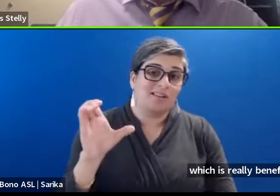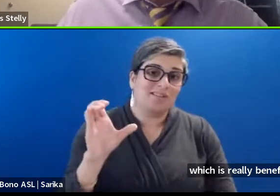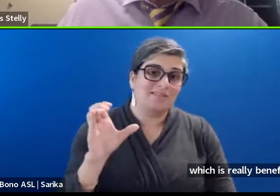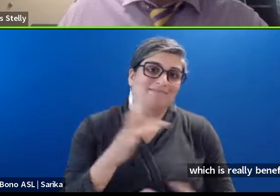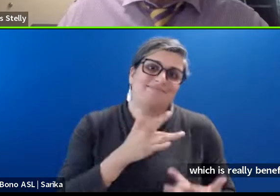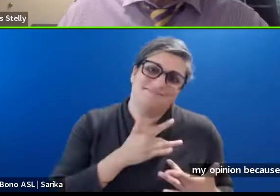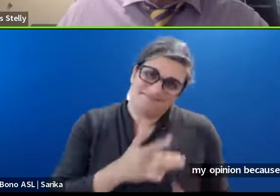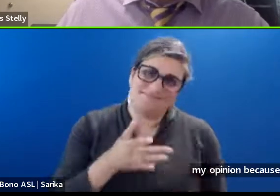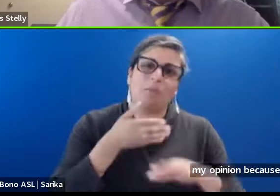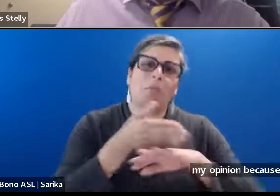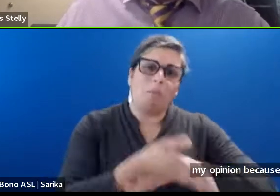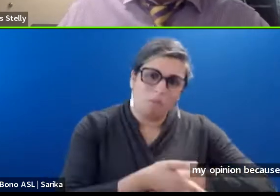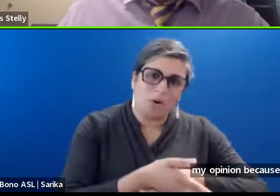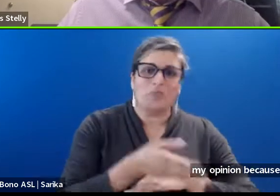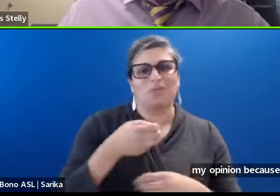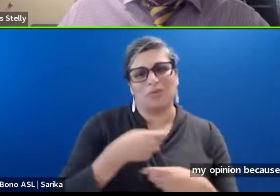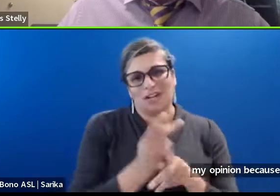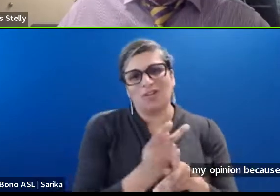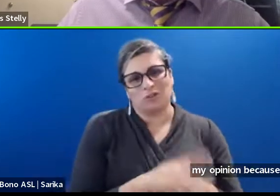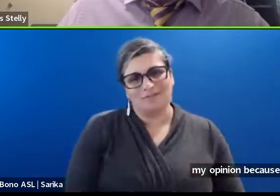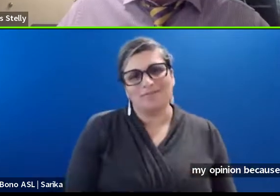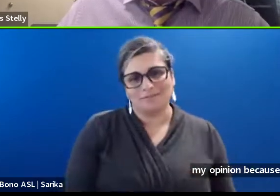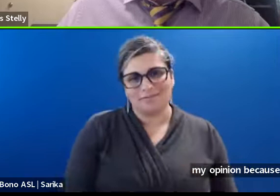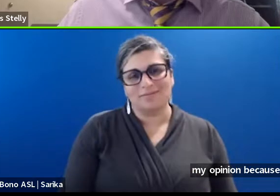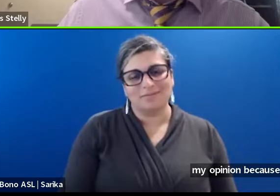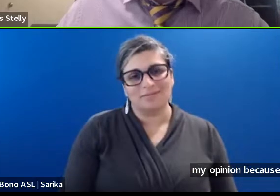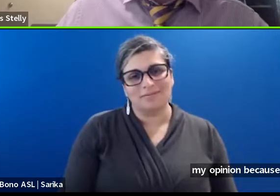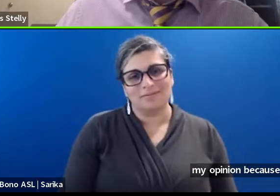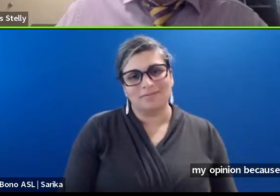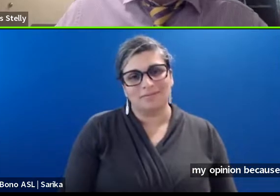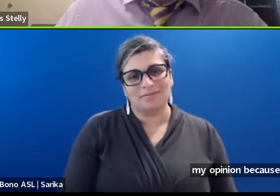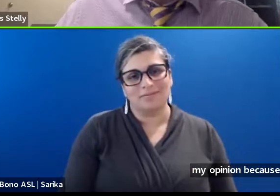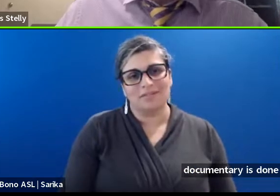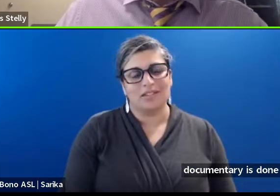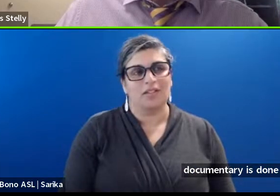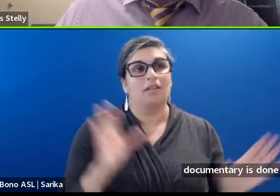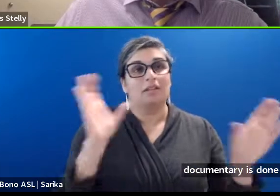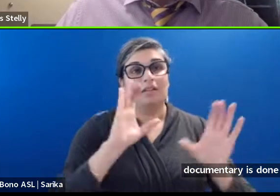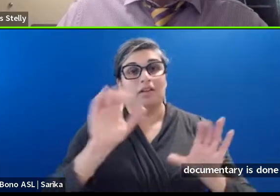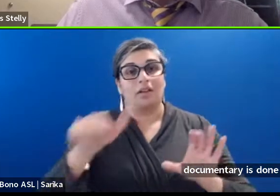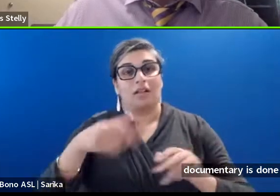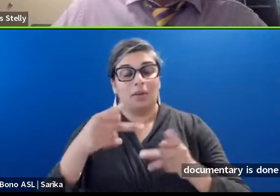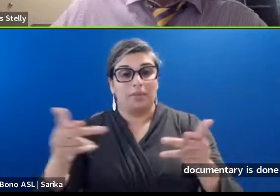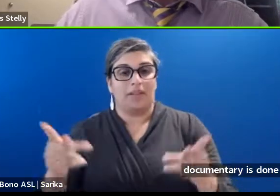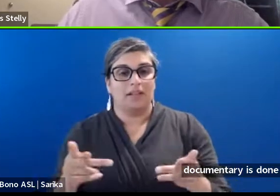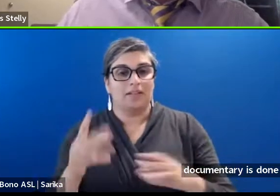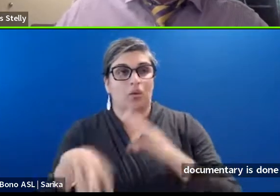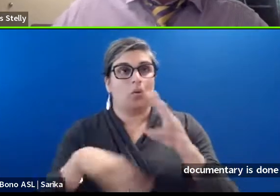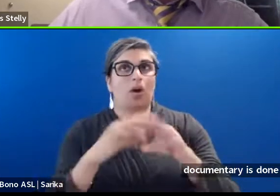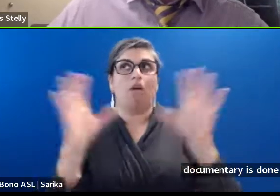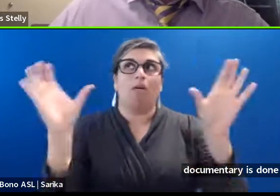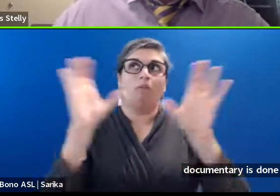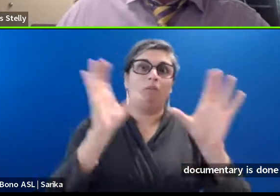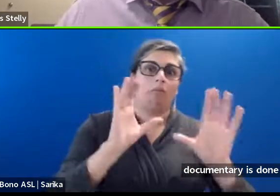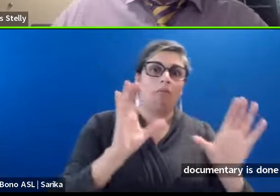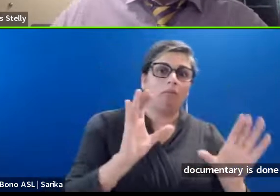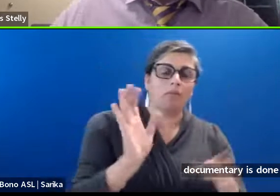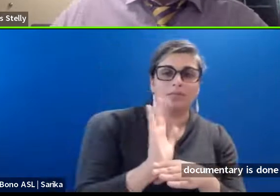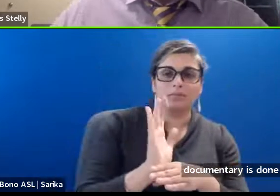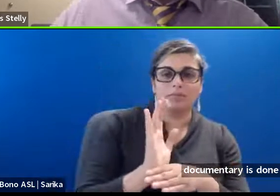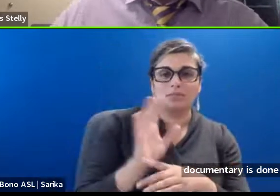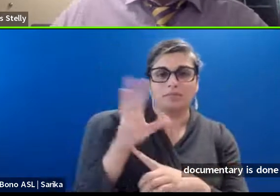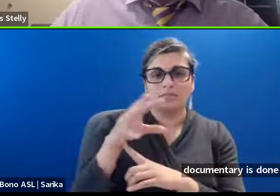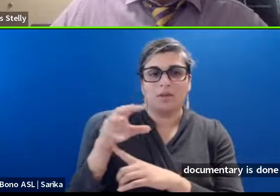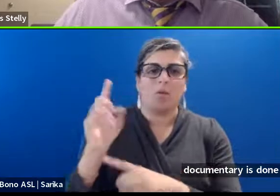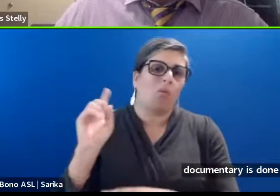Is done in post. And so. As you're looking at. Other areas. Of the world. To film. Or where. Wherever your subject